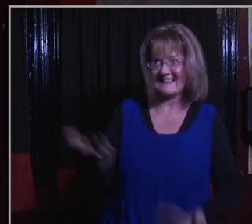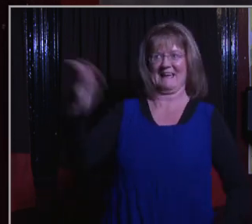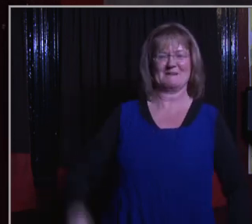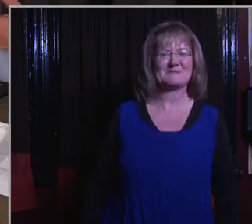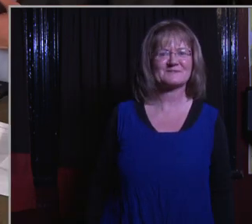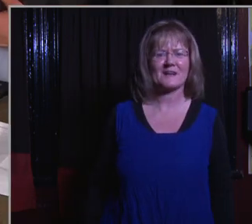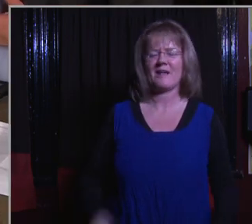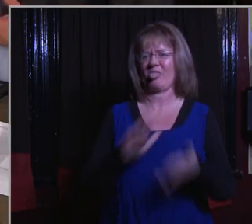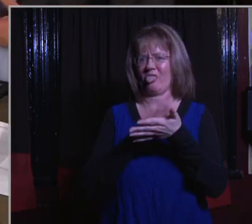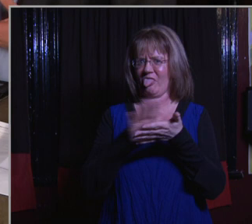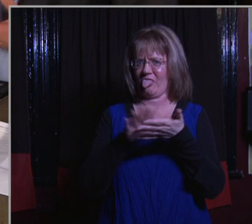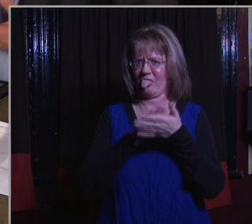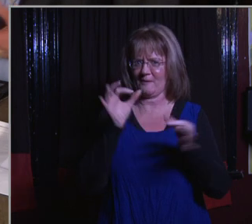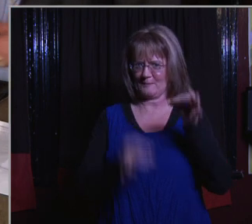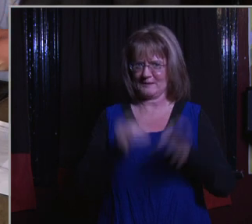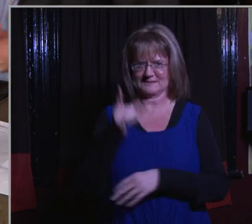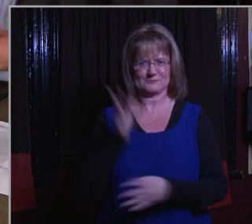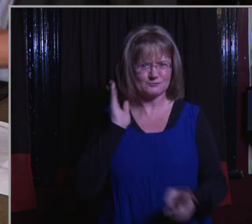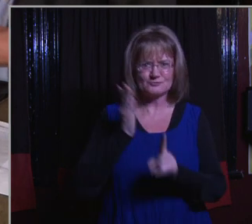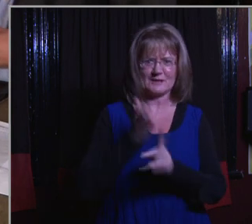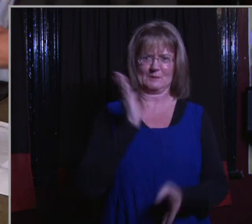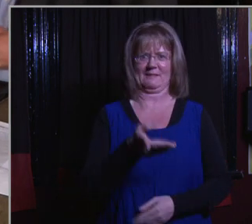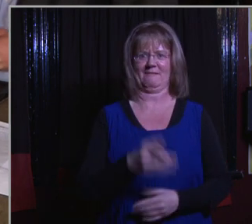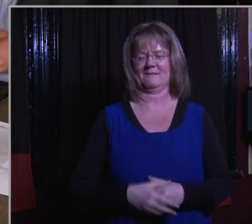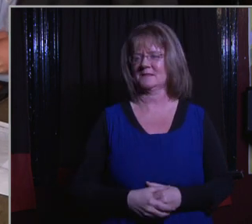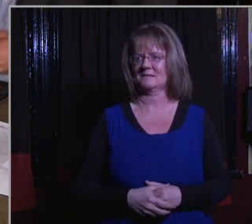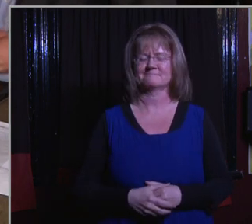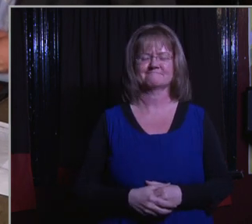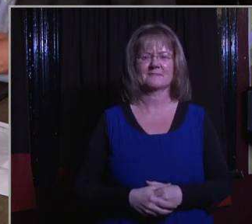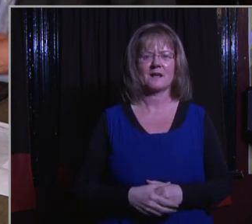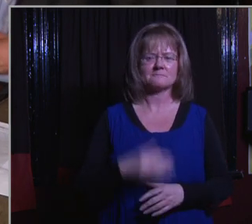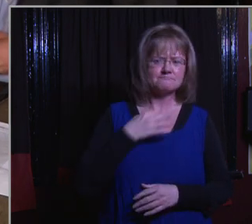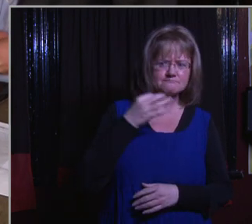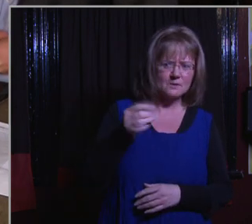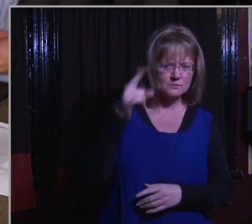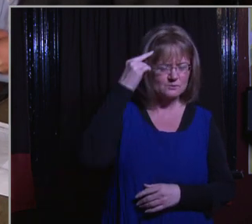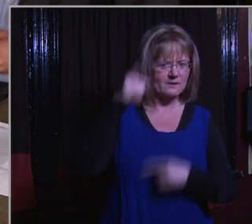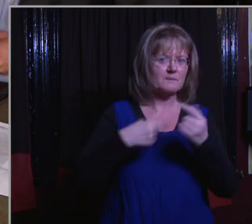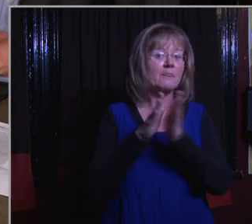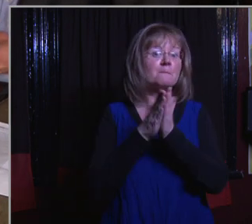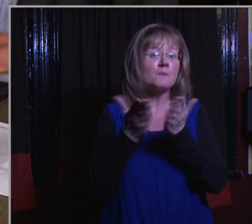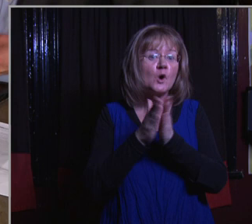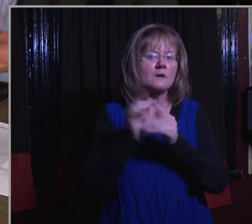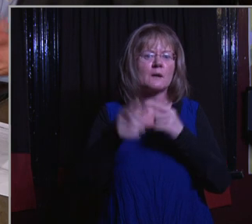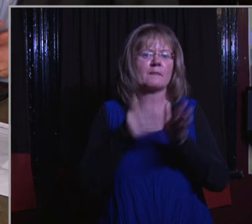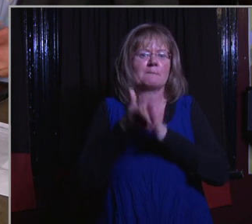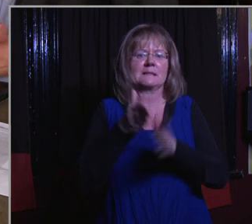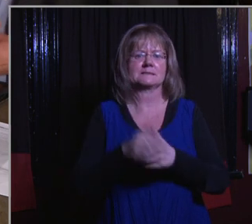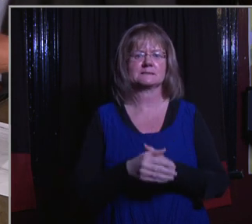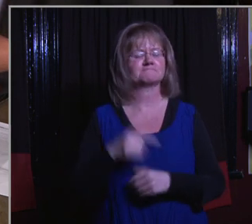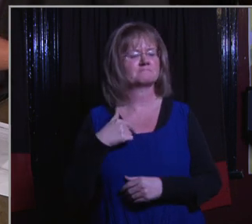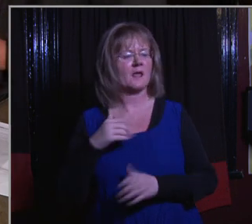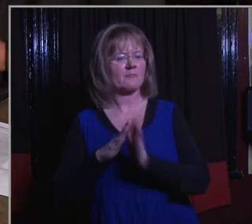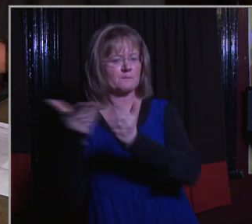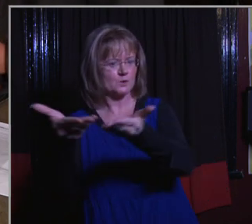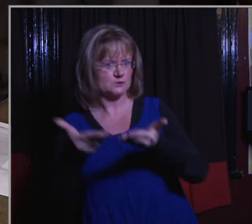Dirty politics, they went there straight away. What do you make of the book and what it implies? The book